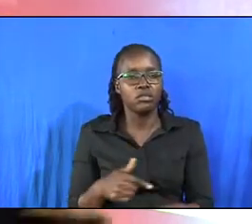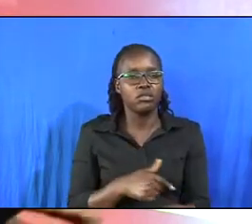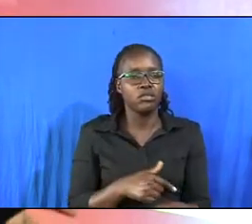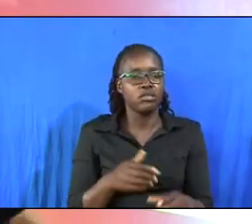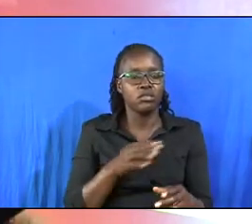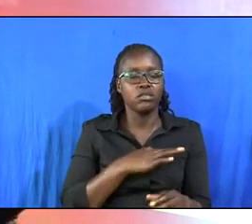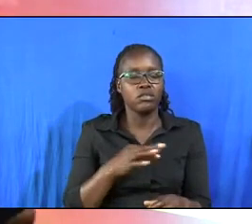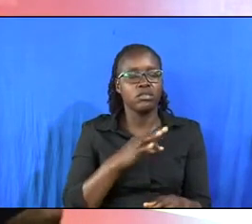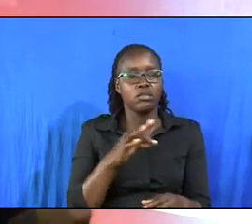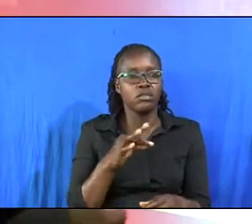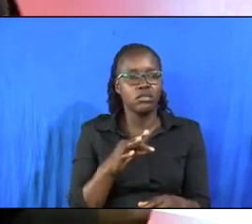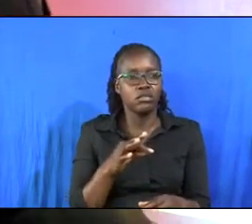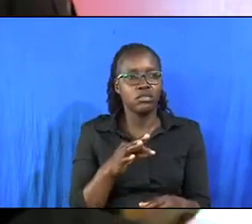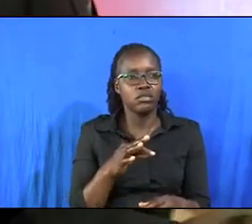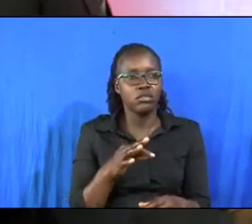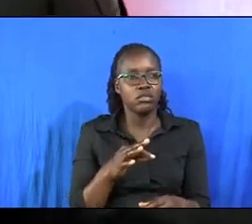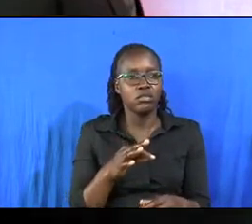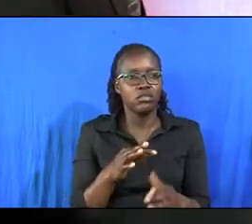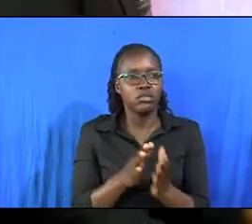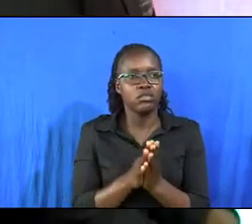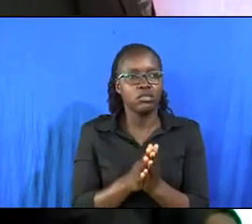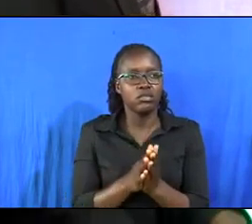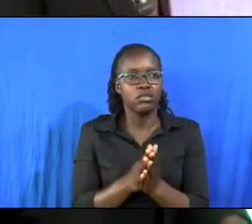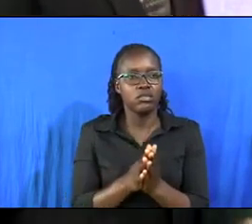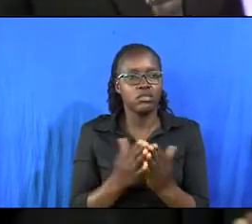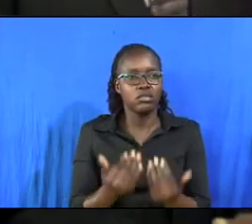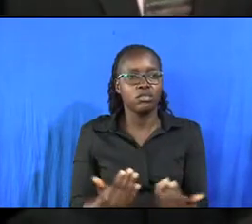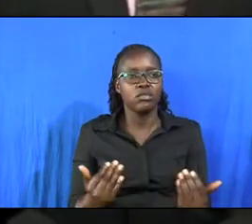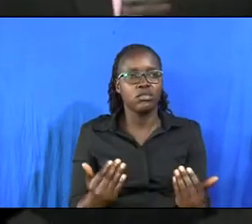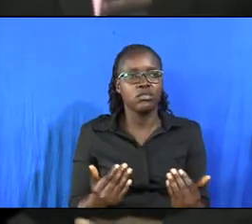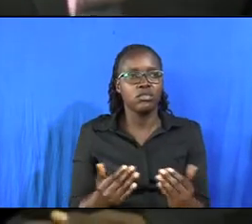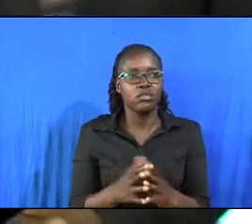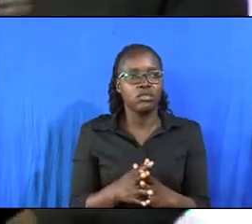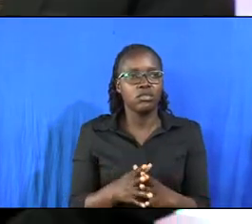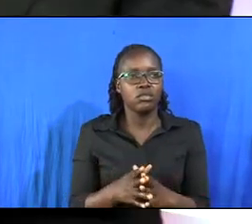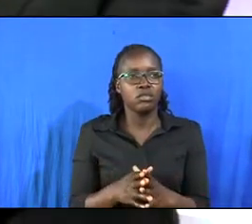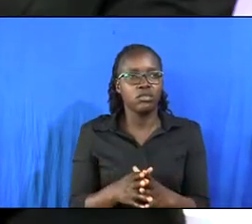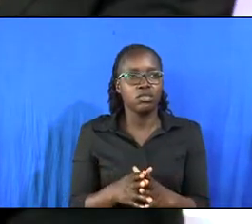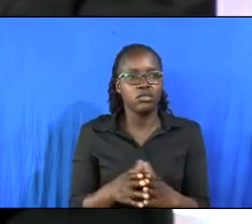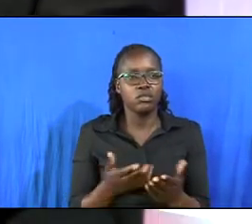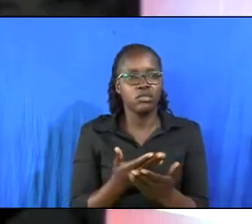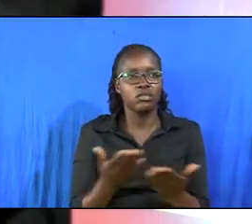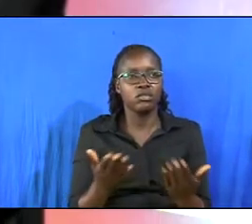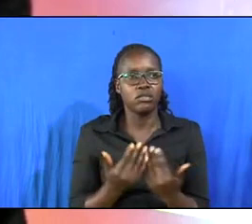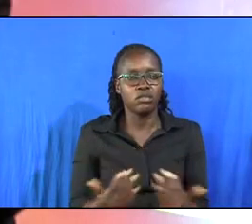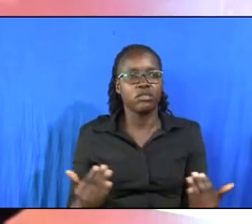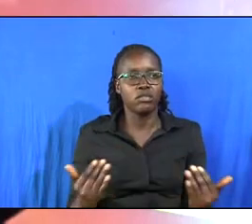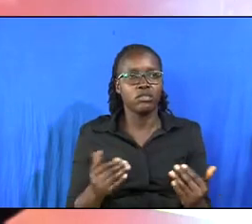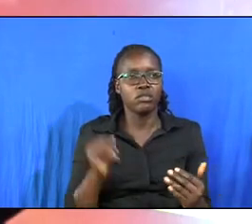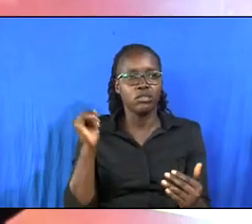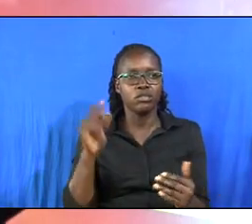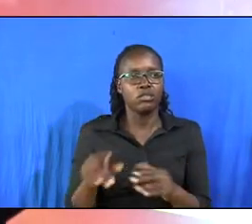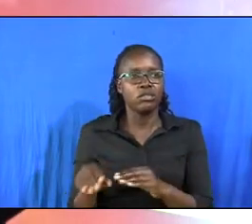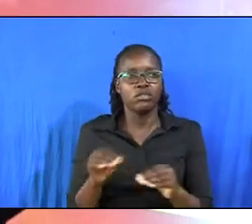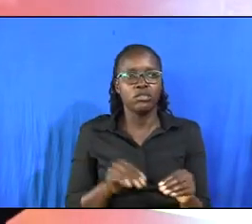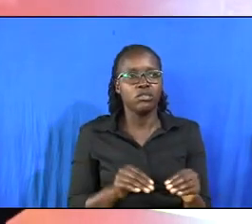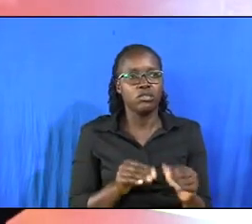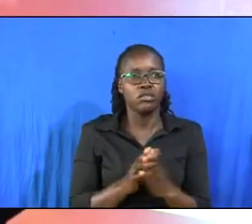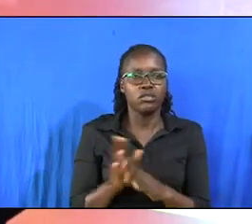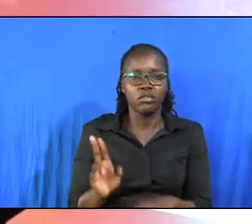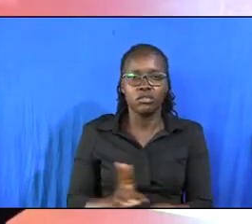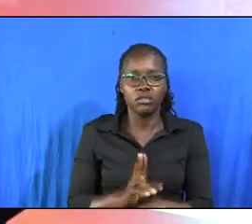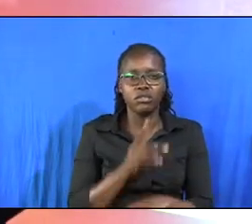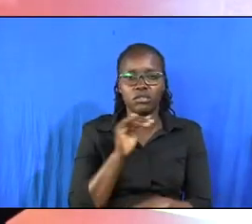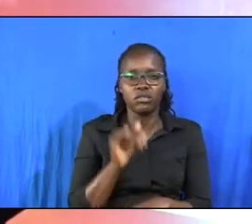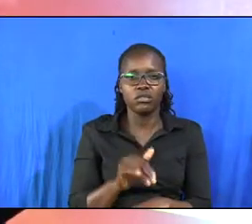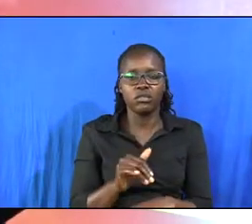spiritual blessings or rather spiritual endowments. These are the things that we should put into use